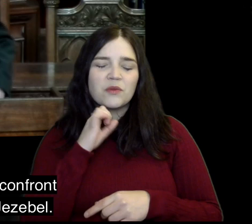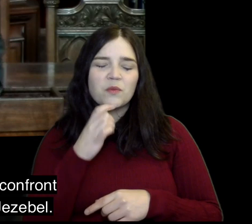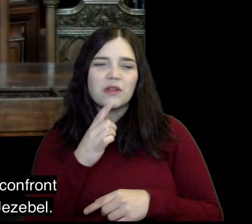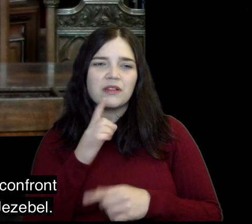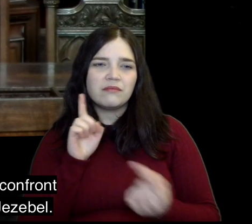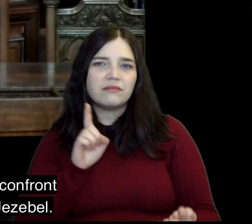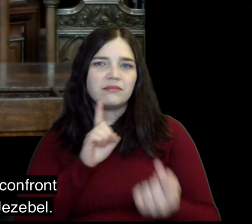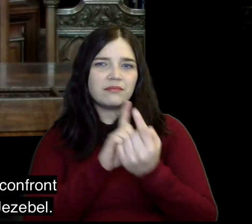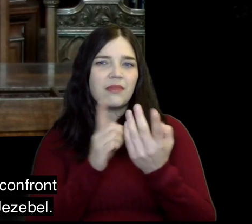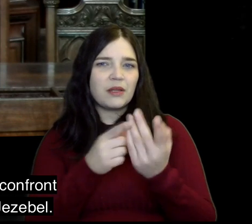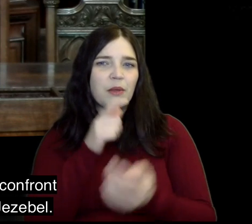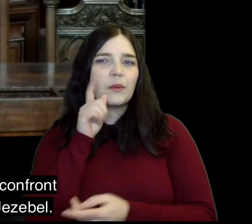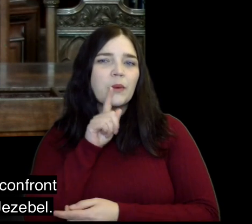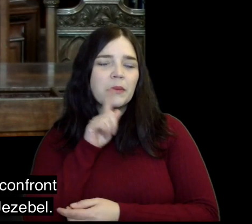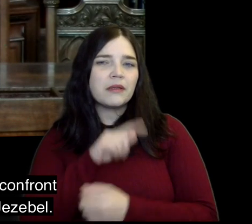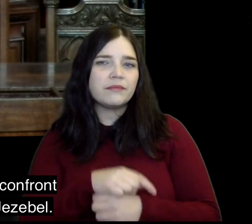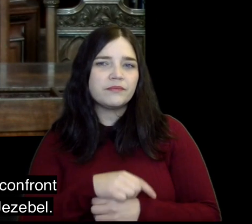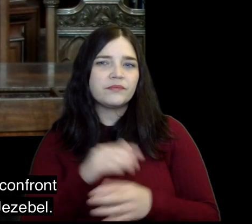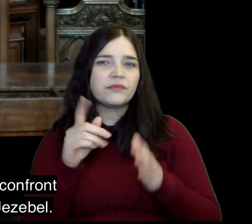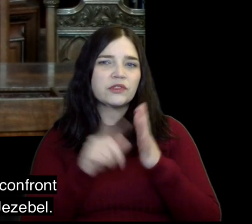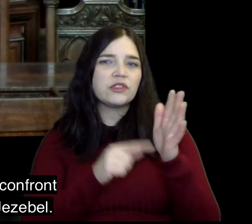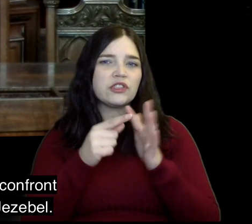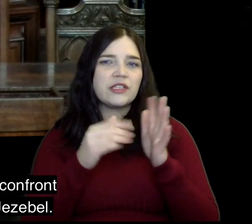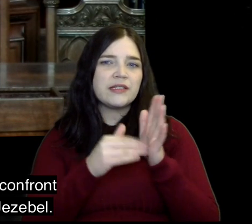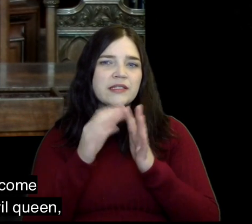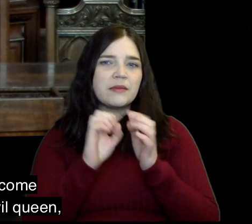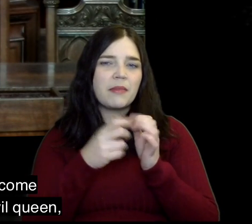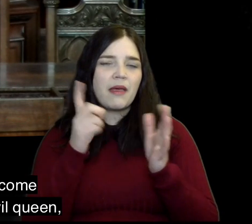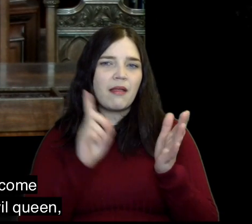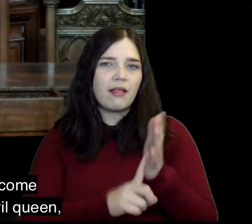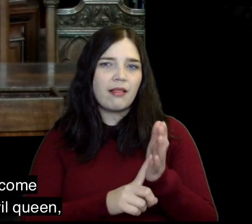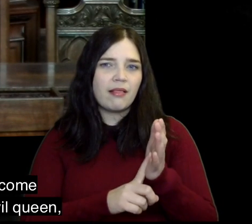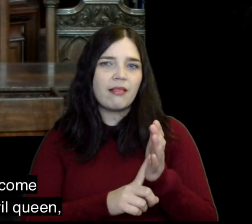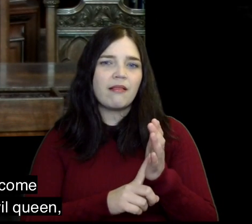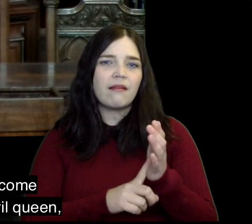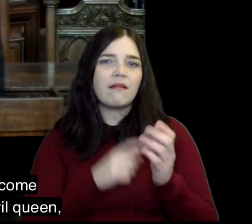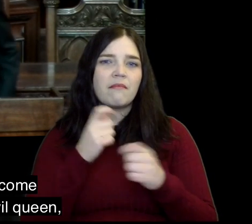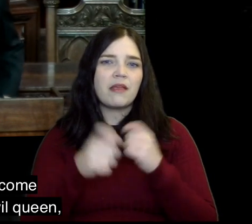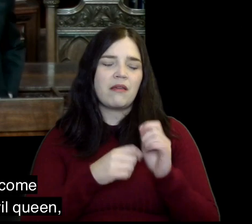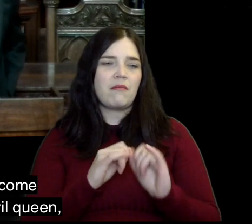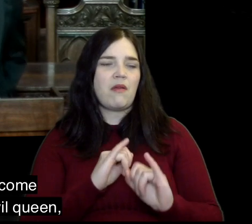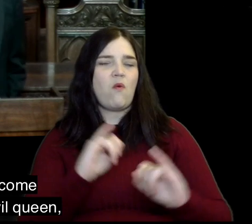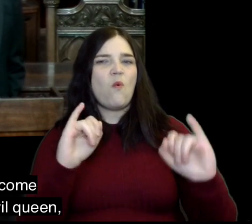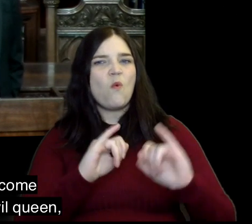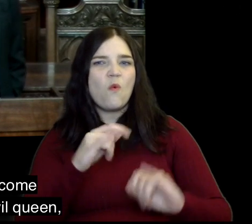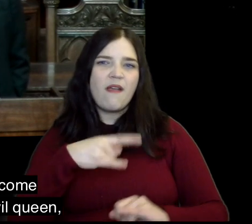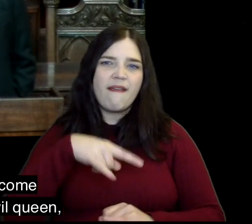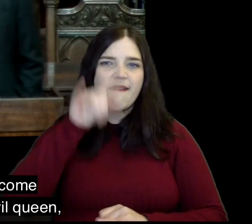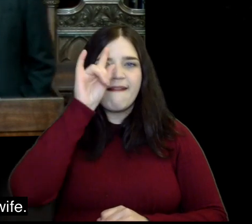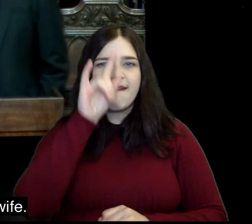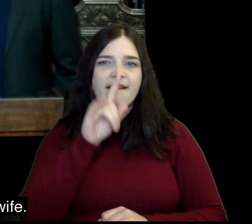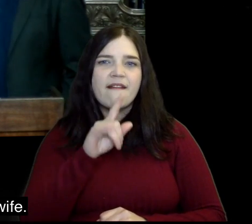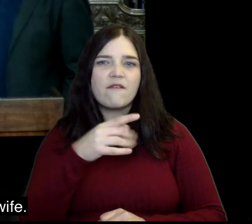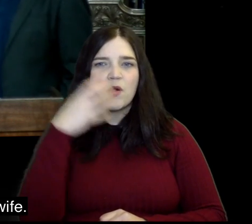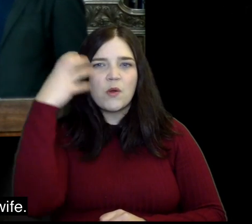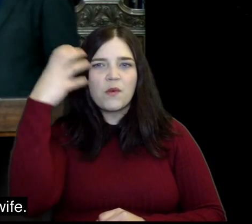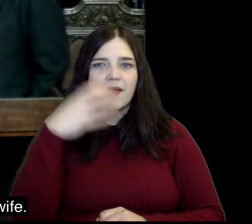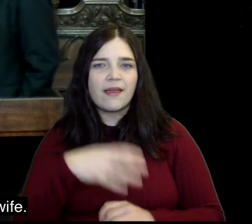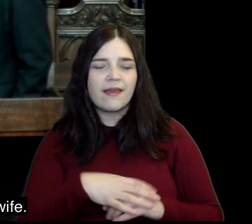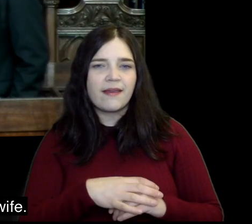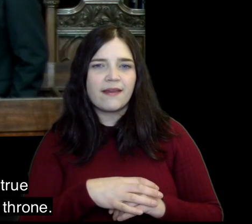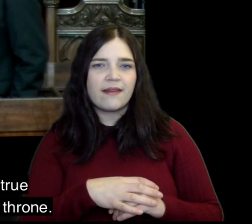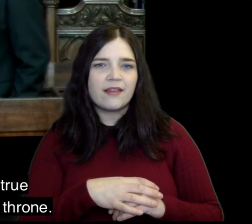Elijah will later on confront another woman Jezebel Jezebel has become